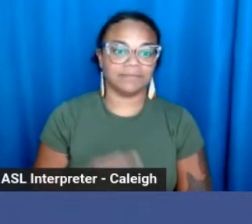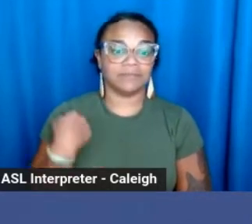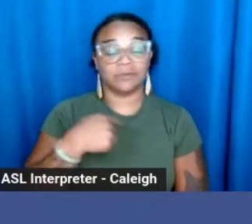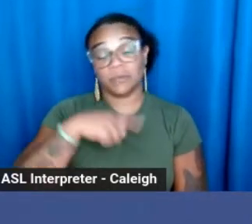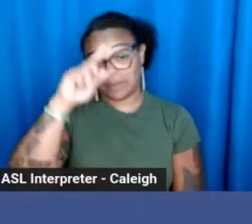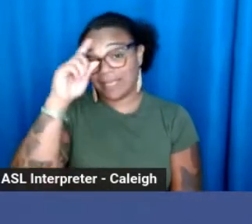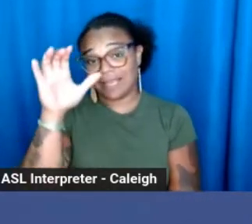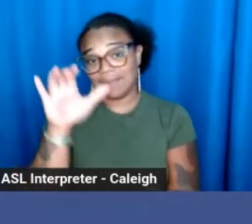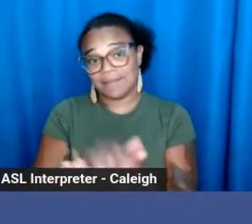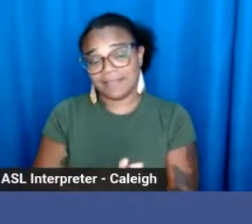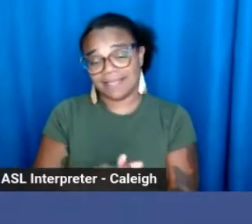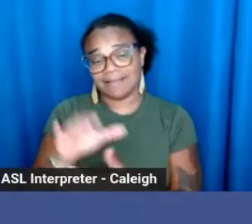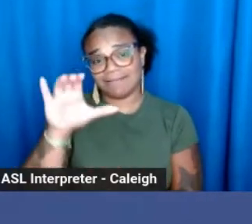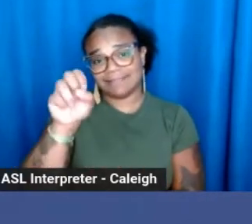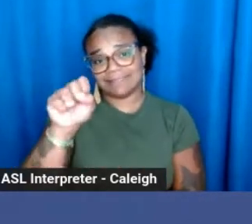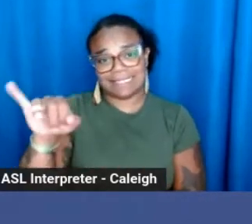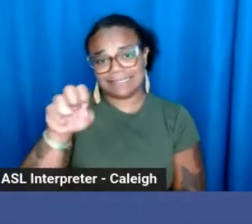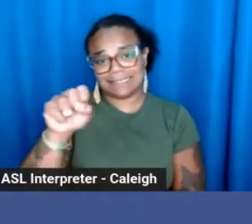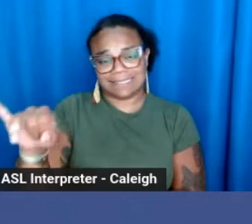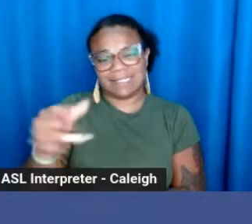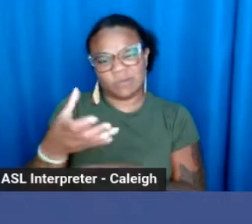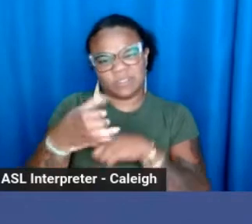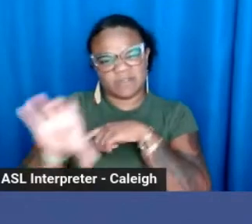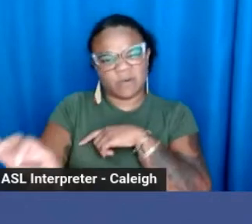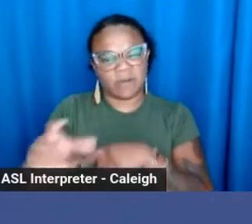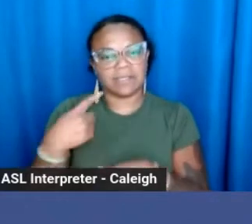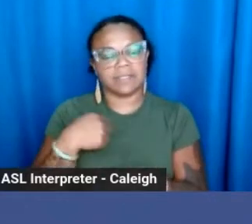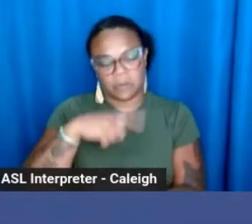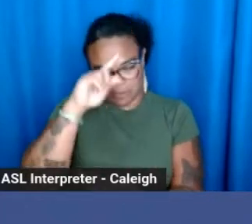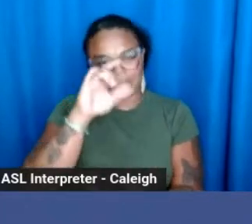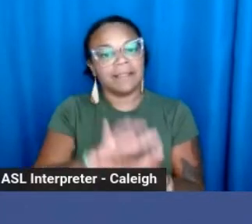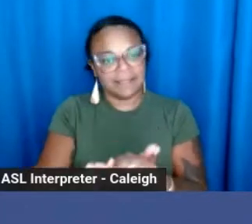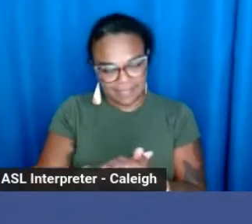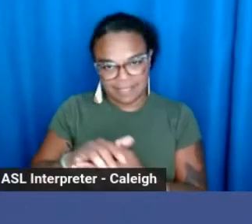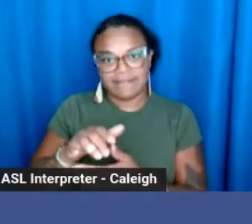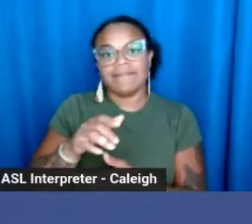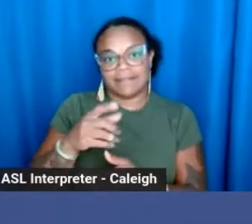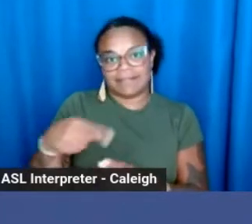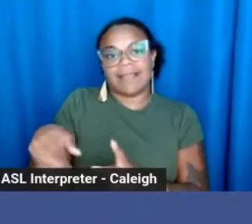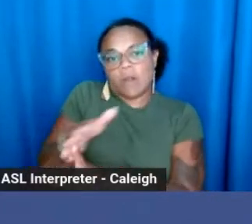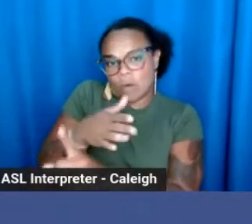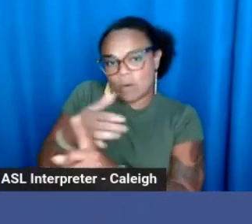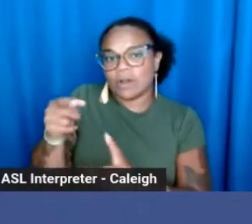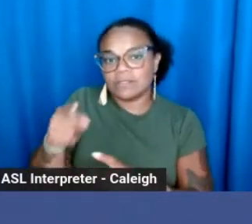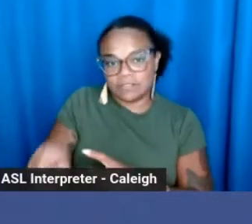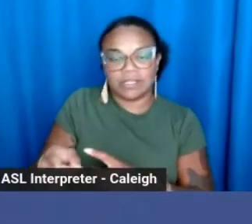Cecilia was forced. We believe Cecilia was coerced. We believe Cecilia was murdered.